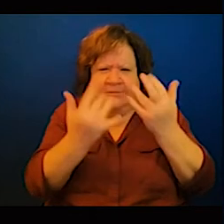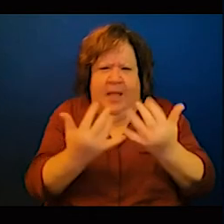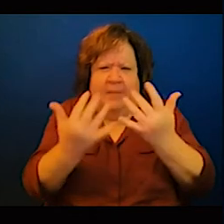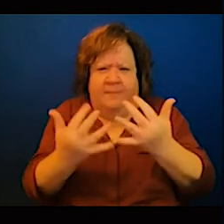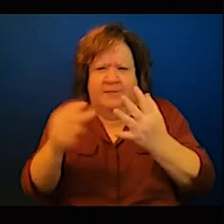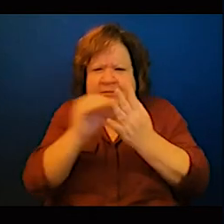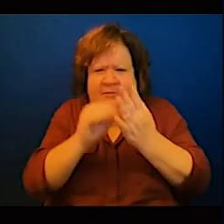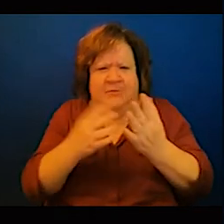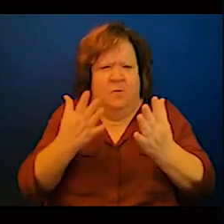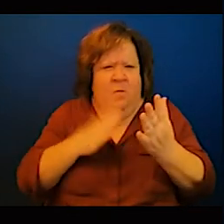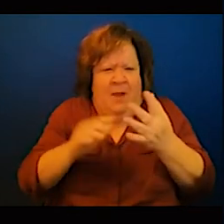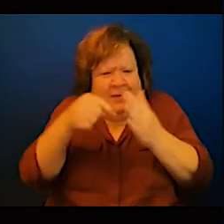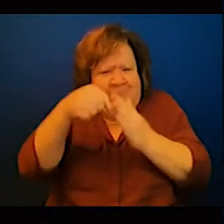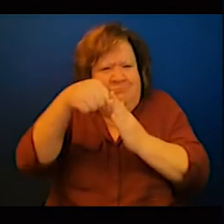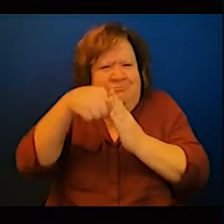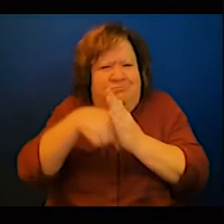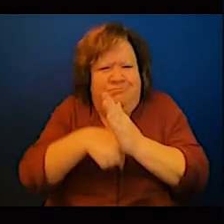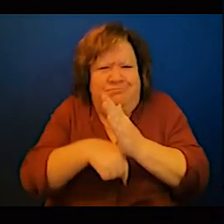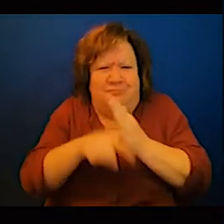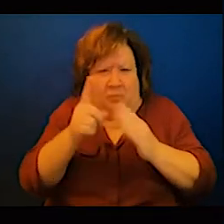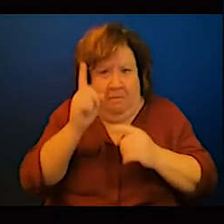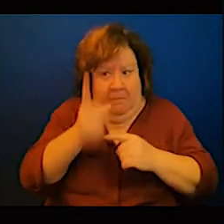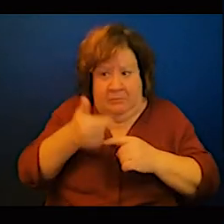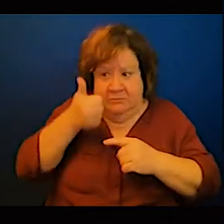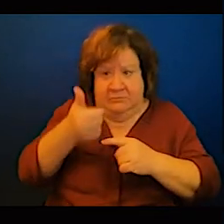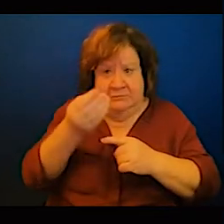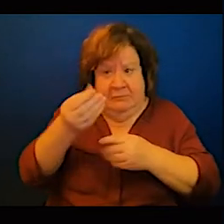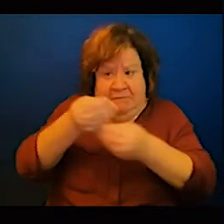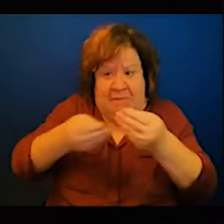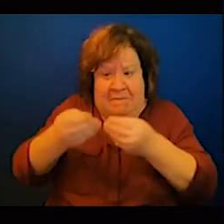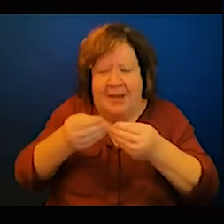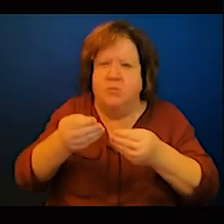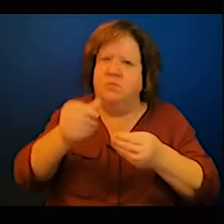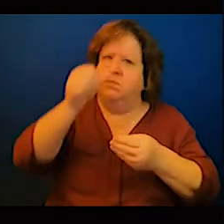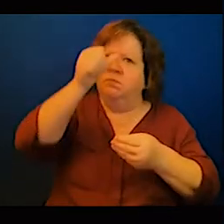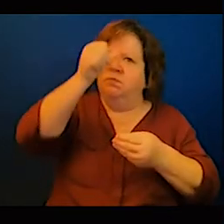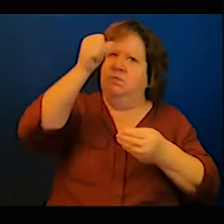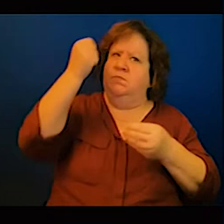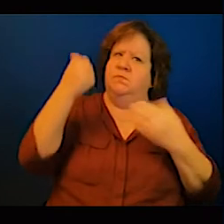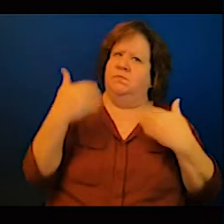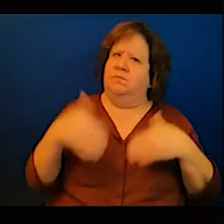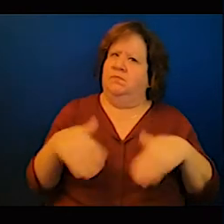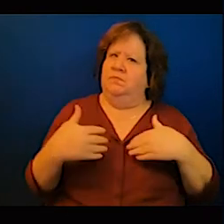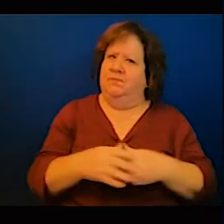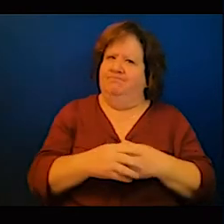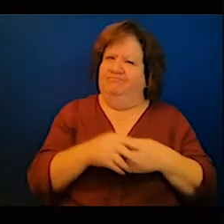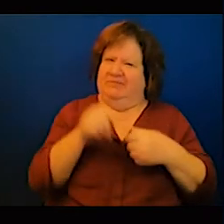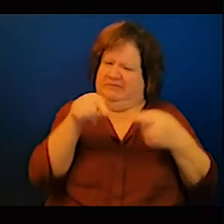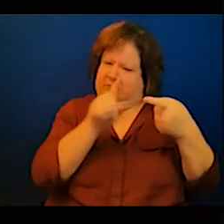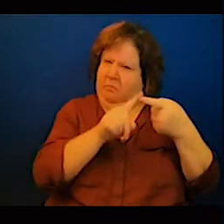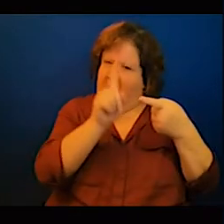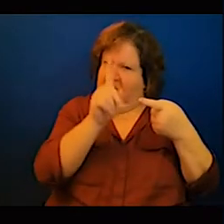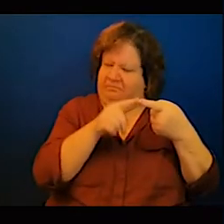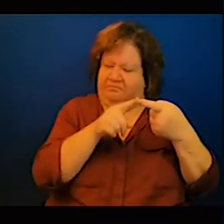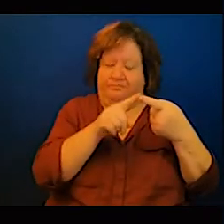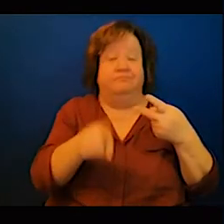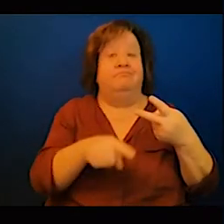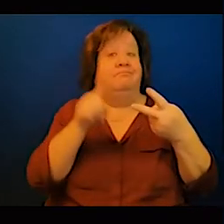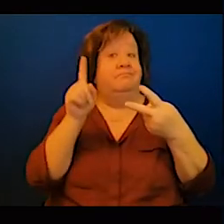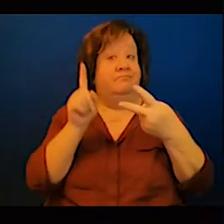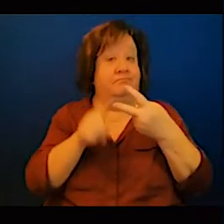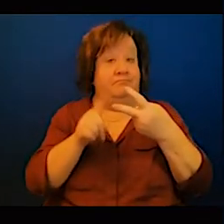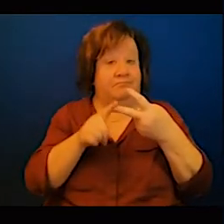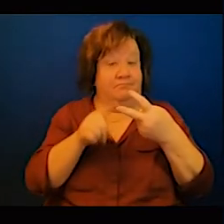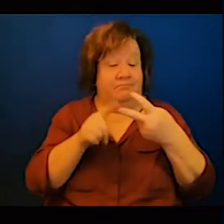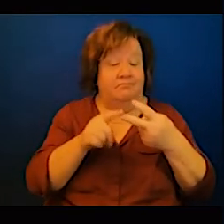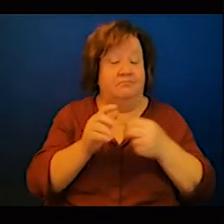and these roadmaps should have really clear climate change mainstreaming actions in